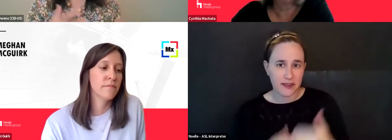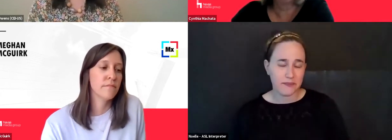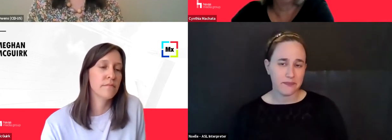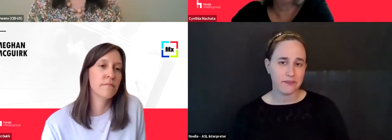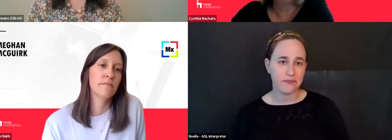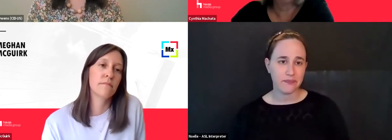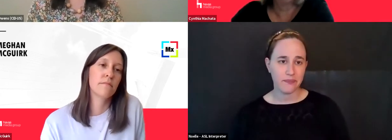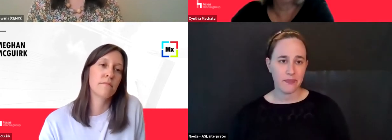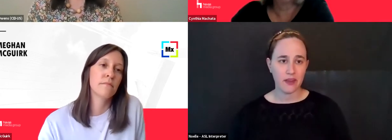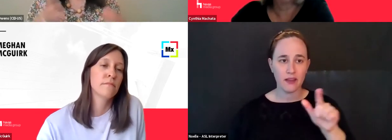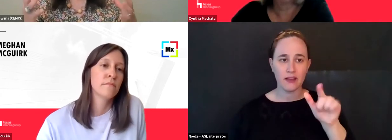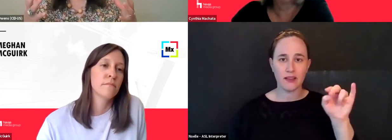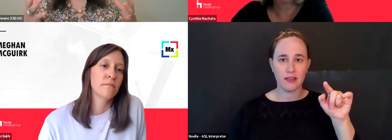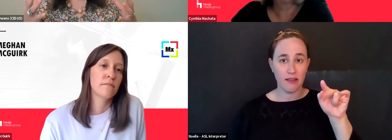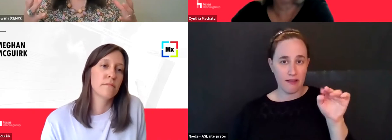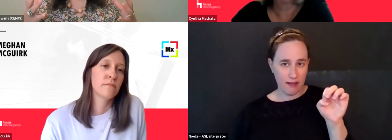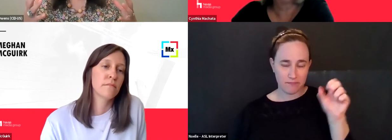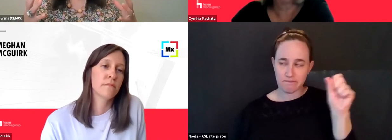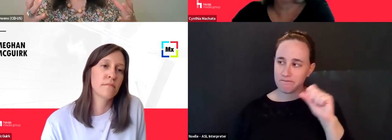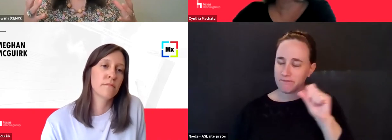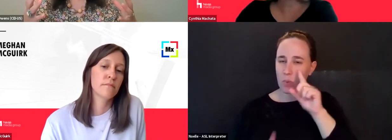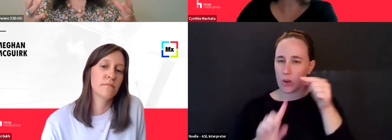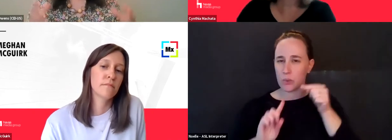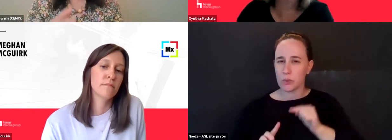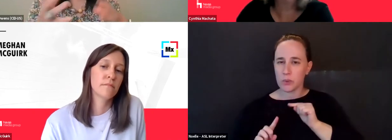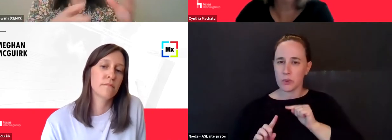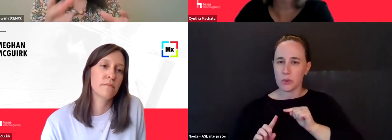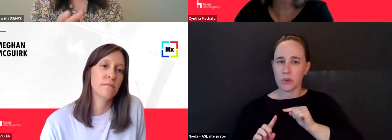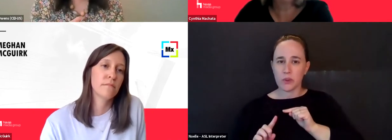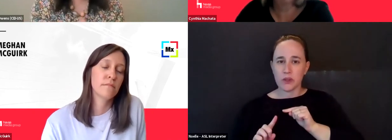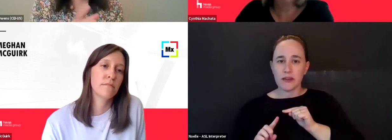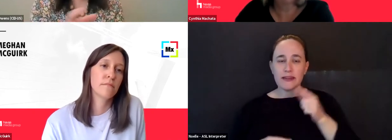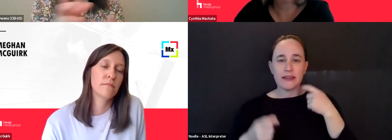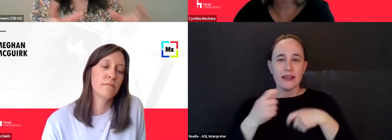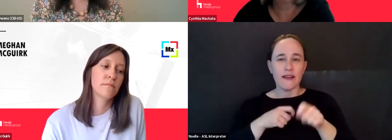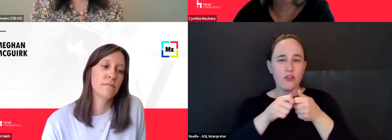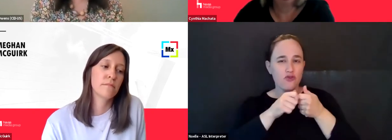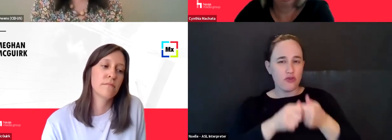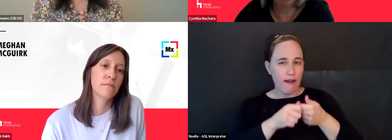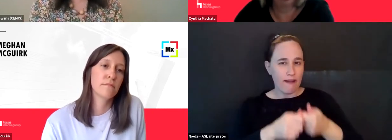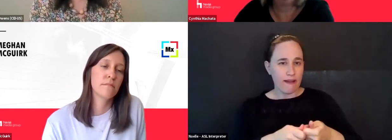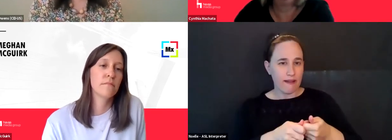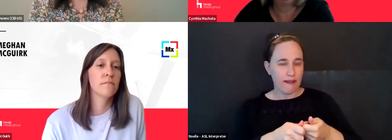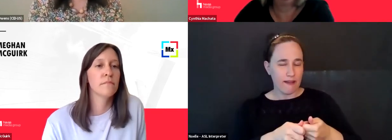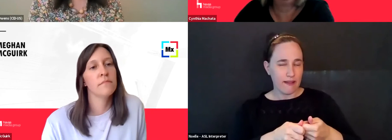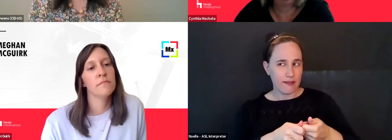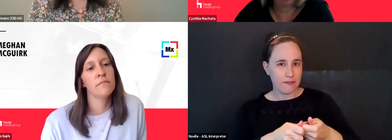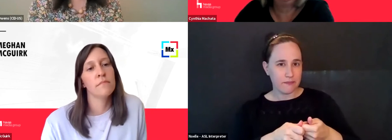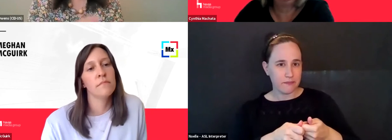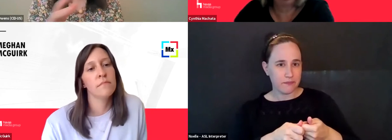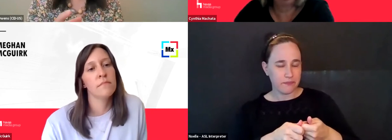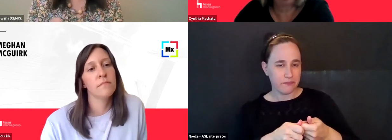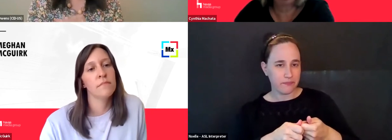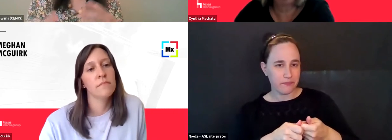I want to bring it back to the concept of, of rather than tracking you singularly and,